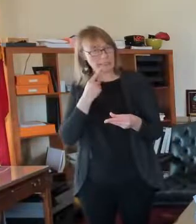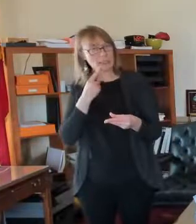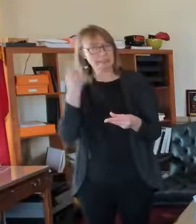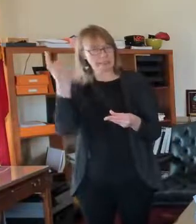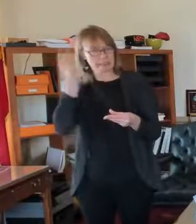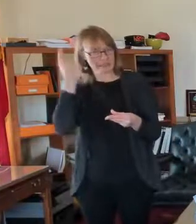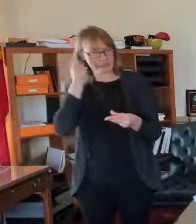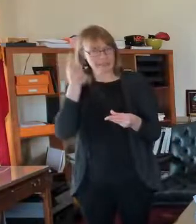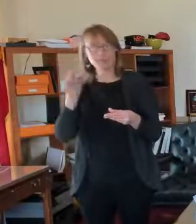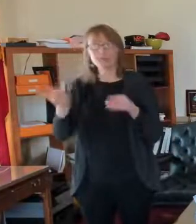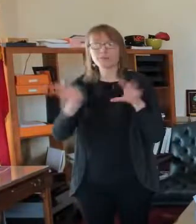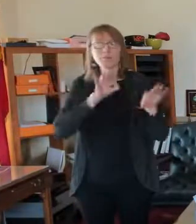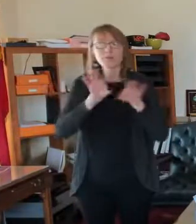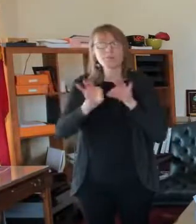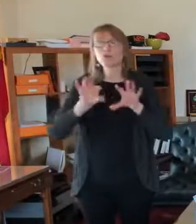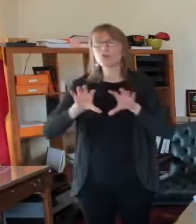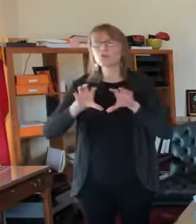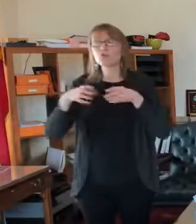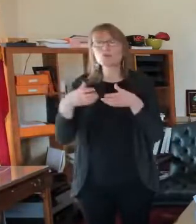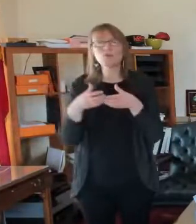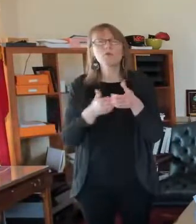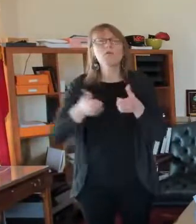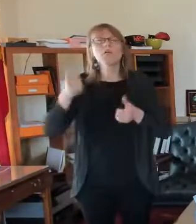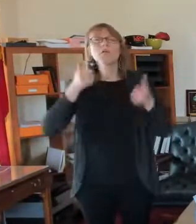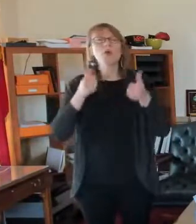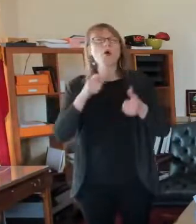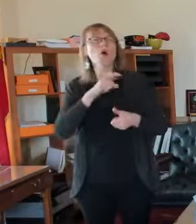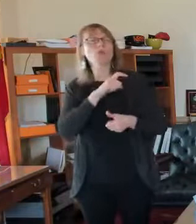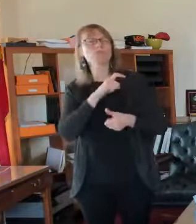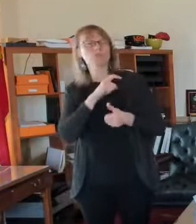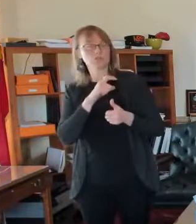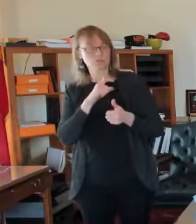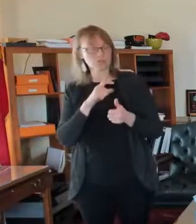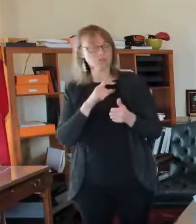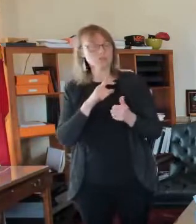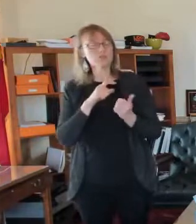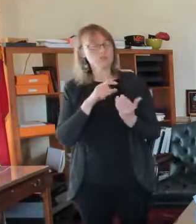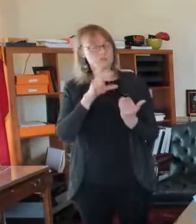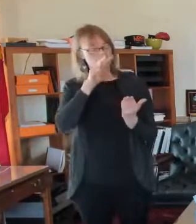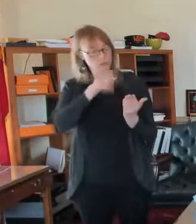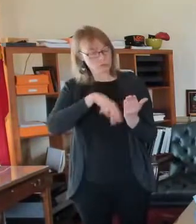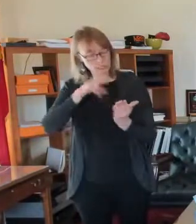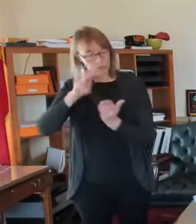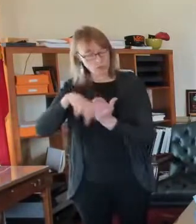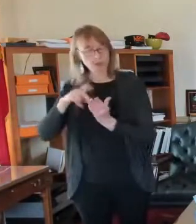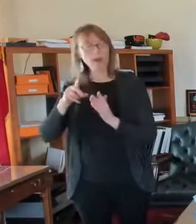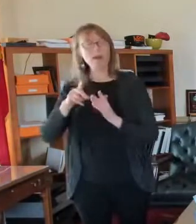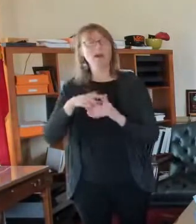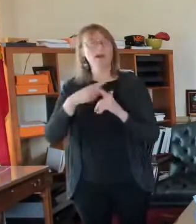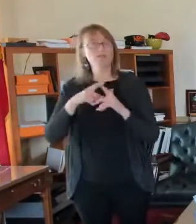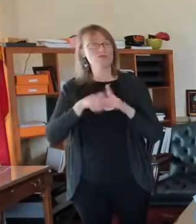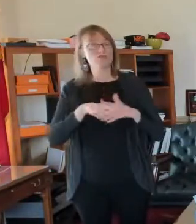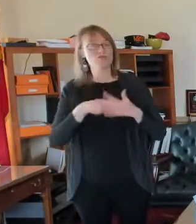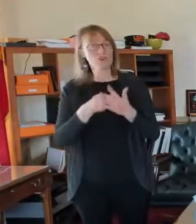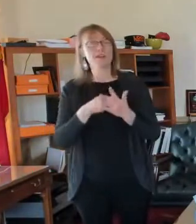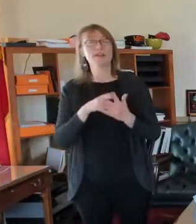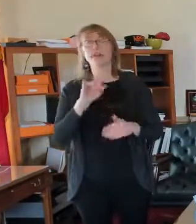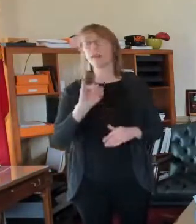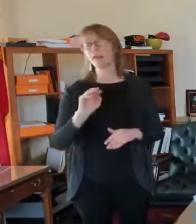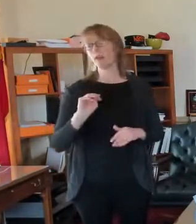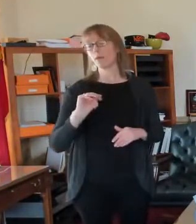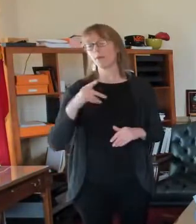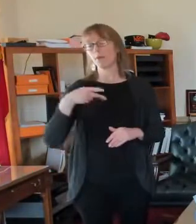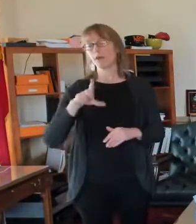officers as implementation and implementation team. And in addition to that, we have asked, we did this about